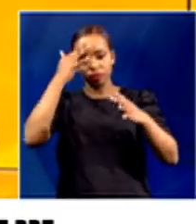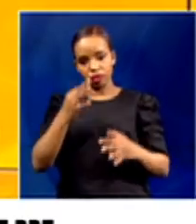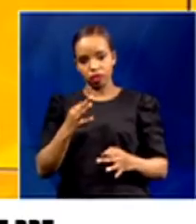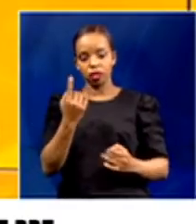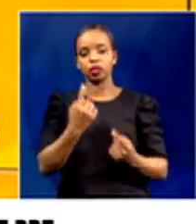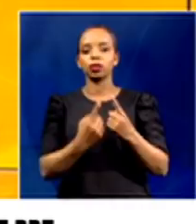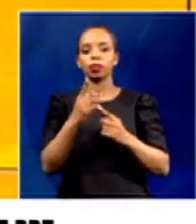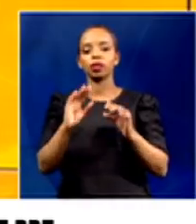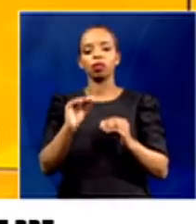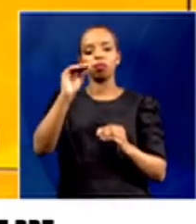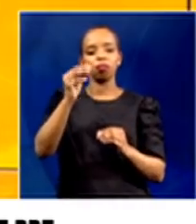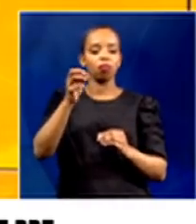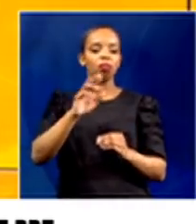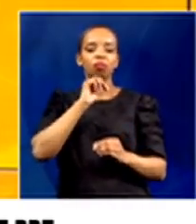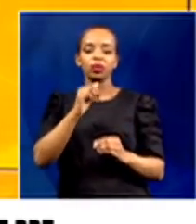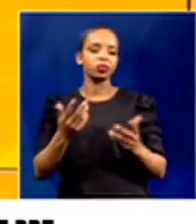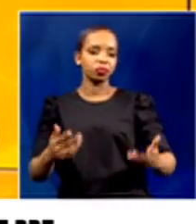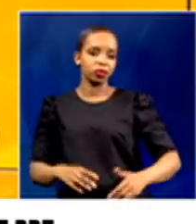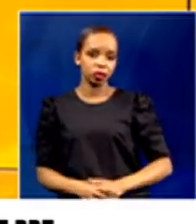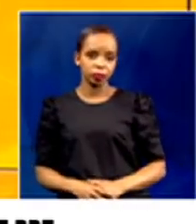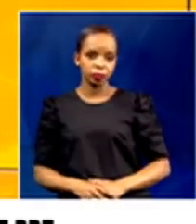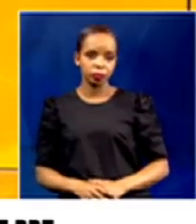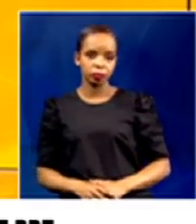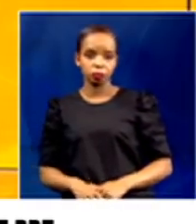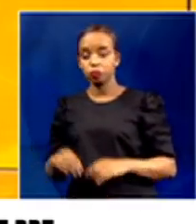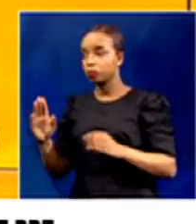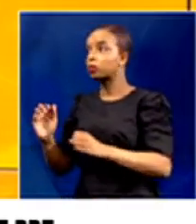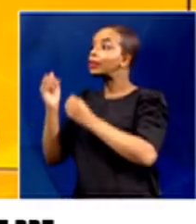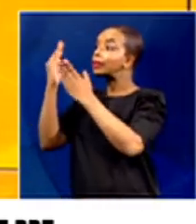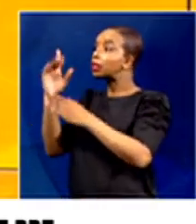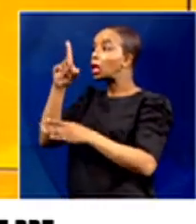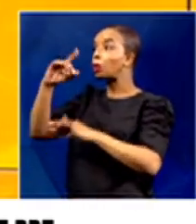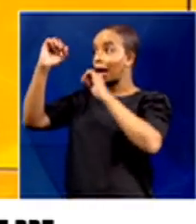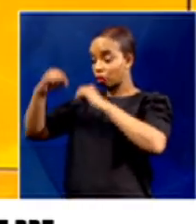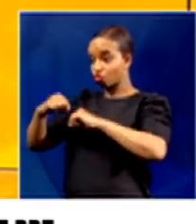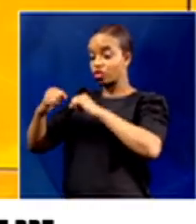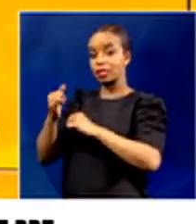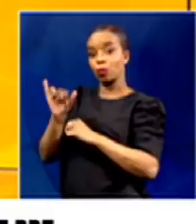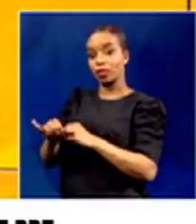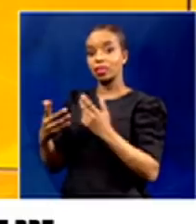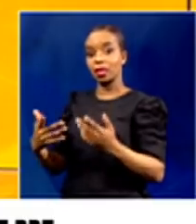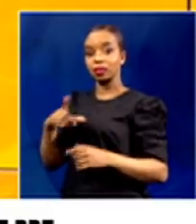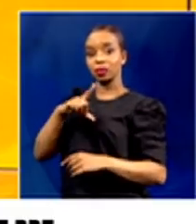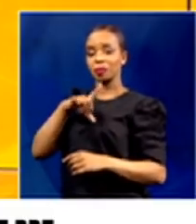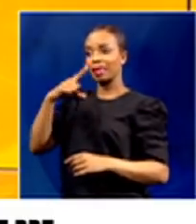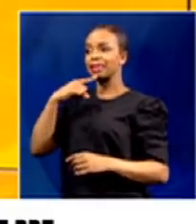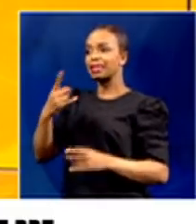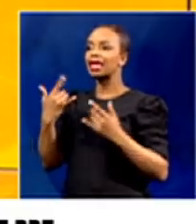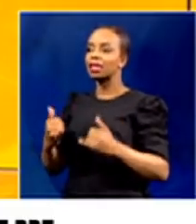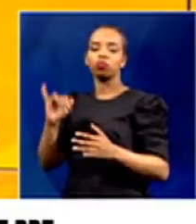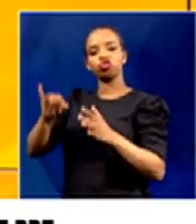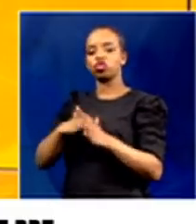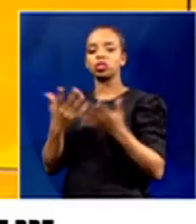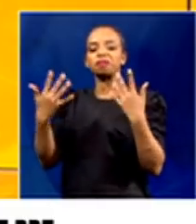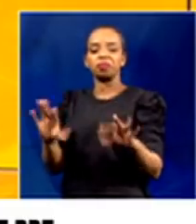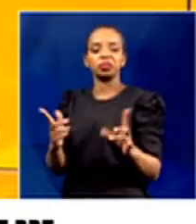Basil Manuel, do you agree with that, that at this point it's become a matter of malicious compliance where it's become a tick box